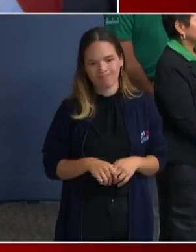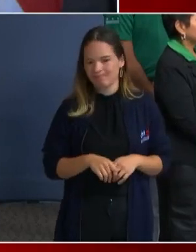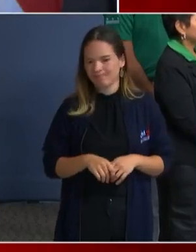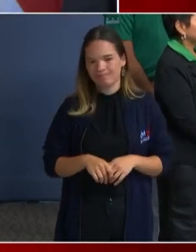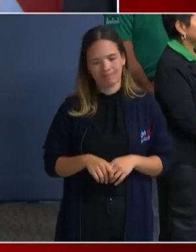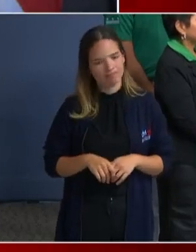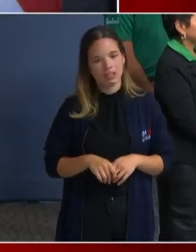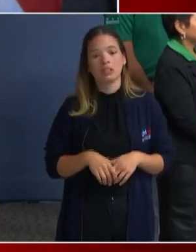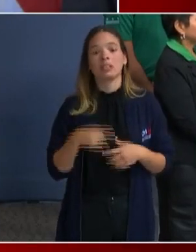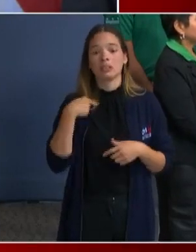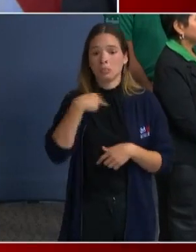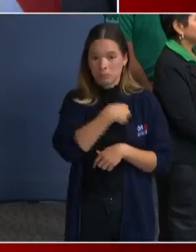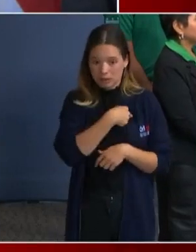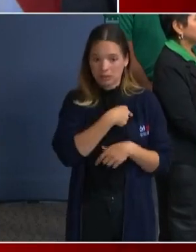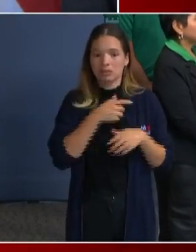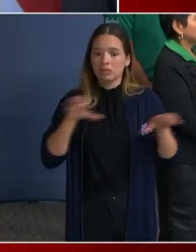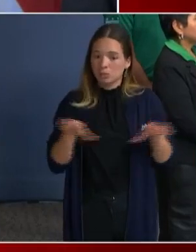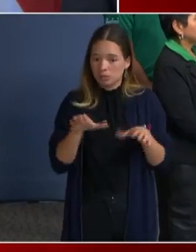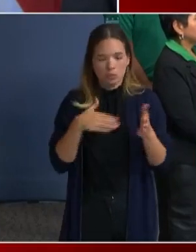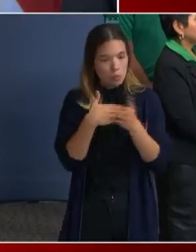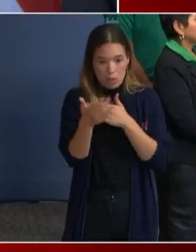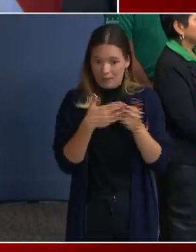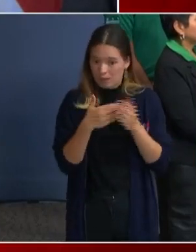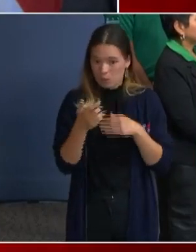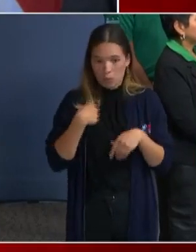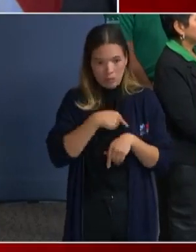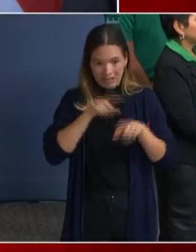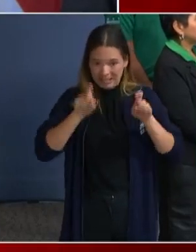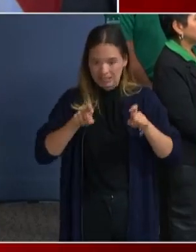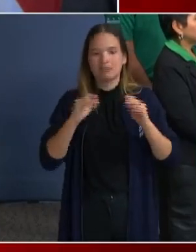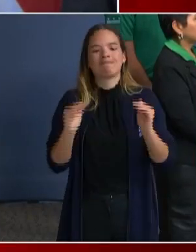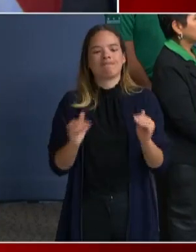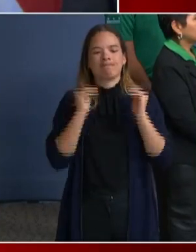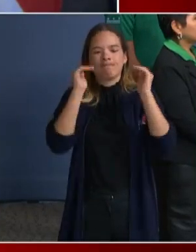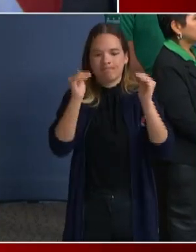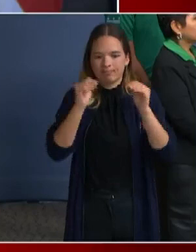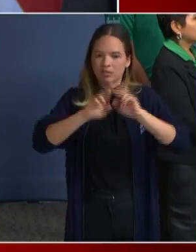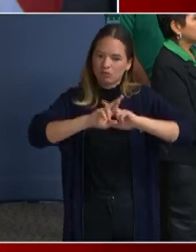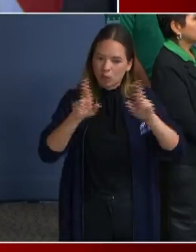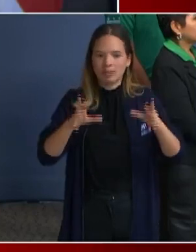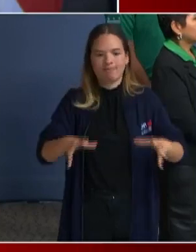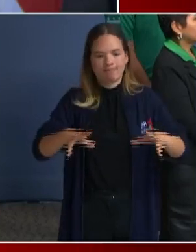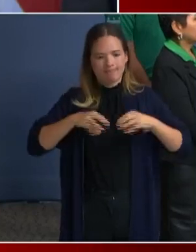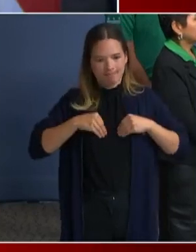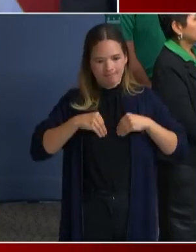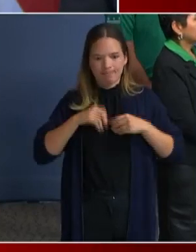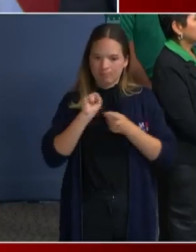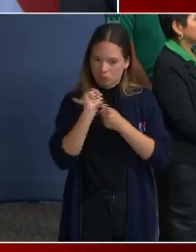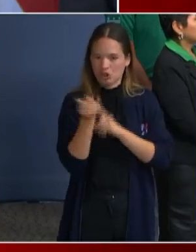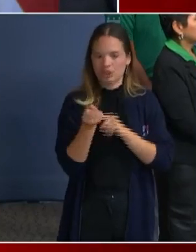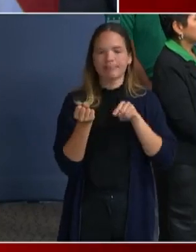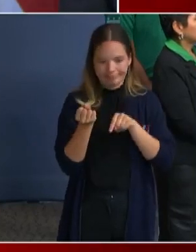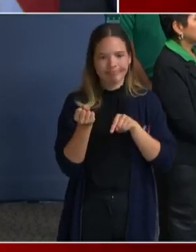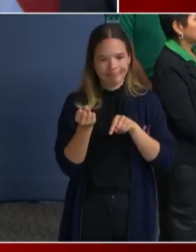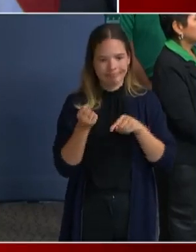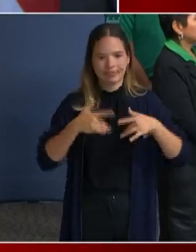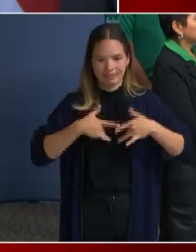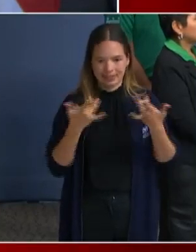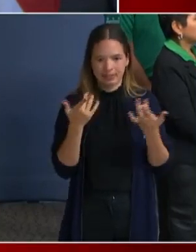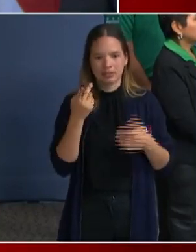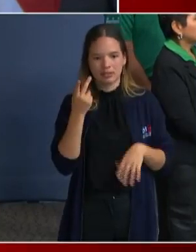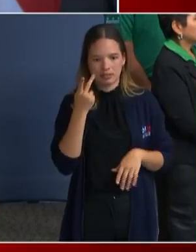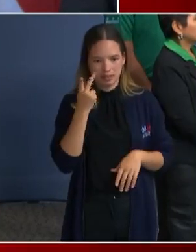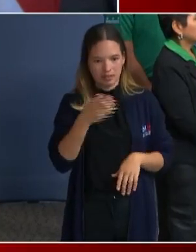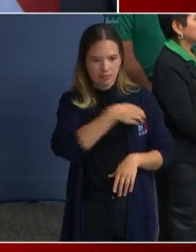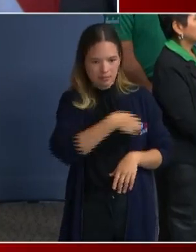what we've always done. We'll rise to the occasion. And I'm so thrilled to see the mayor's emergency today and look forward to working with